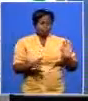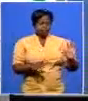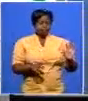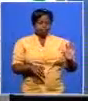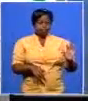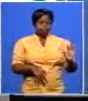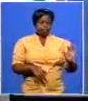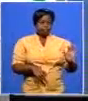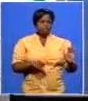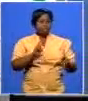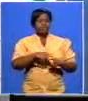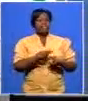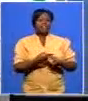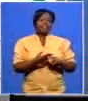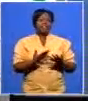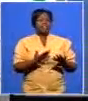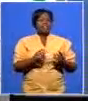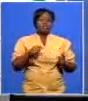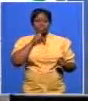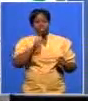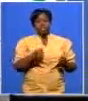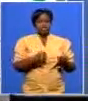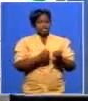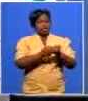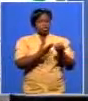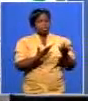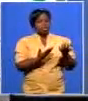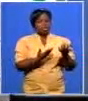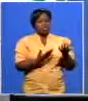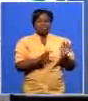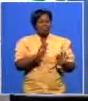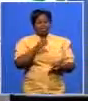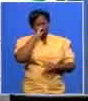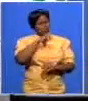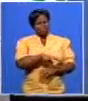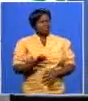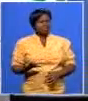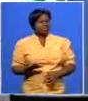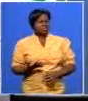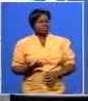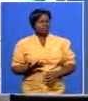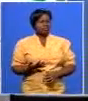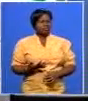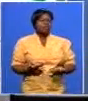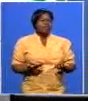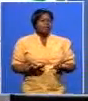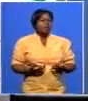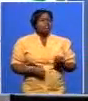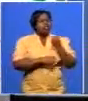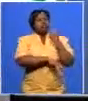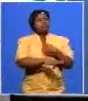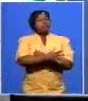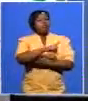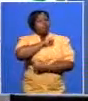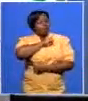alleges that if you aren't a da supporter you're worked out of government that is absolute nonsense we have just appointed in a very high